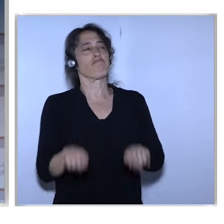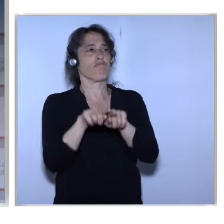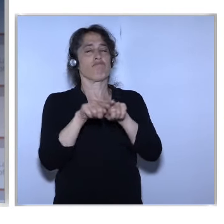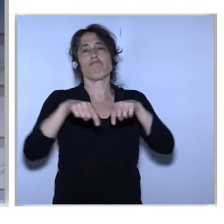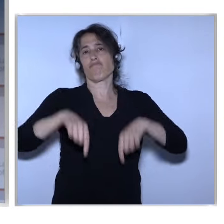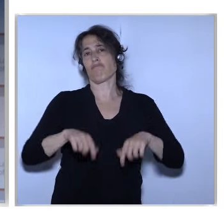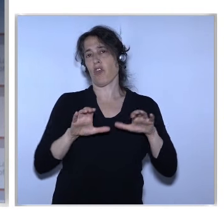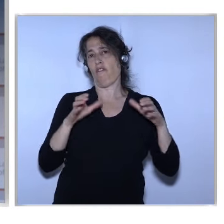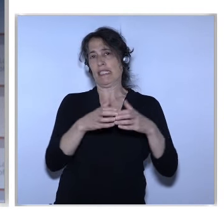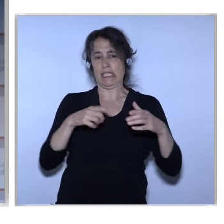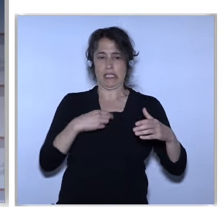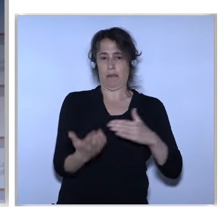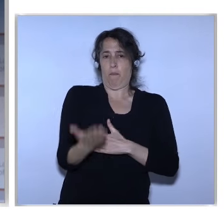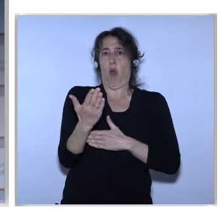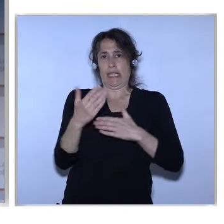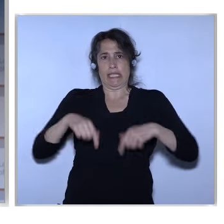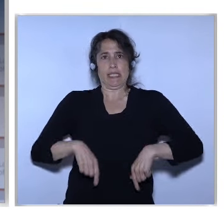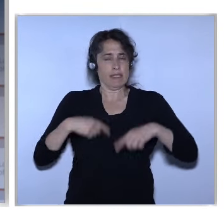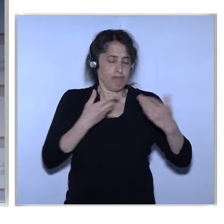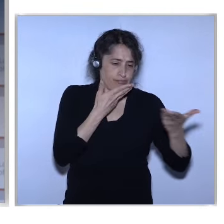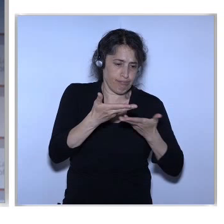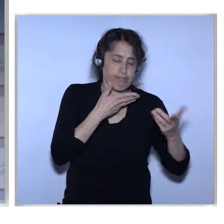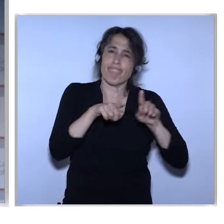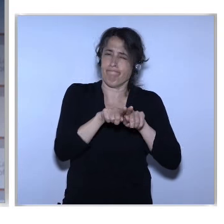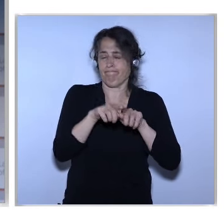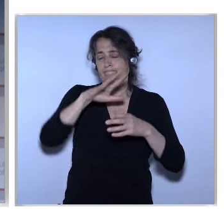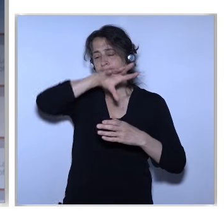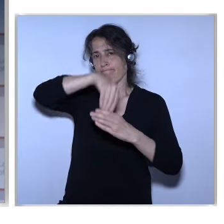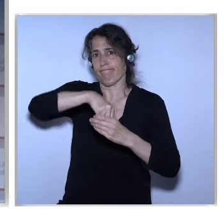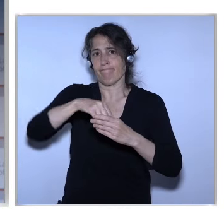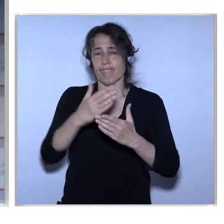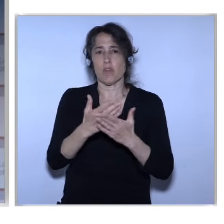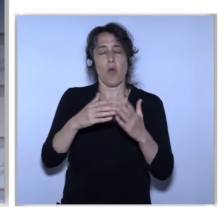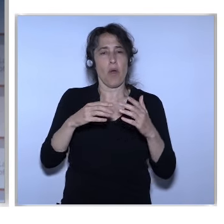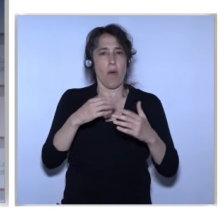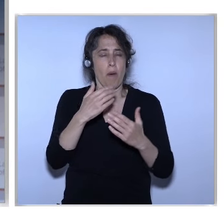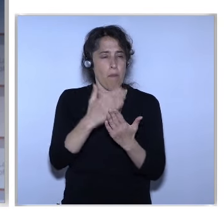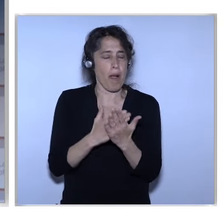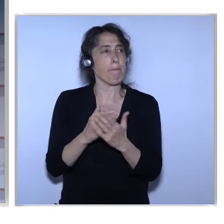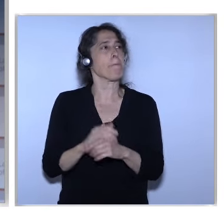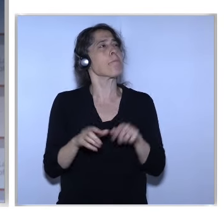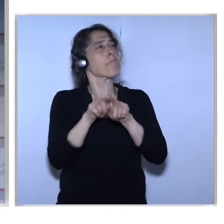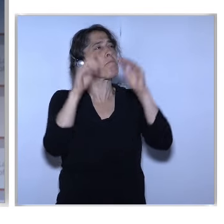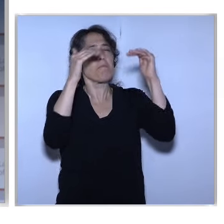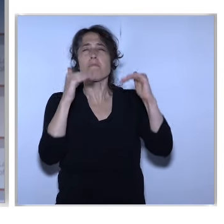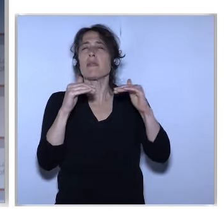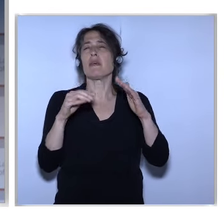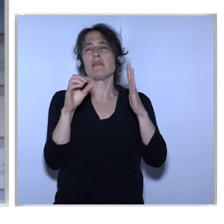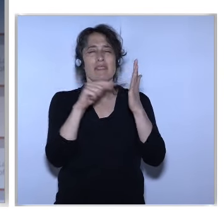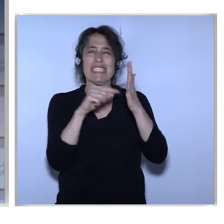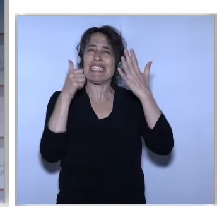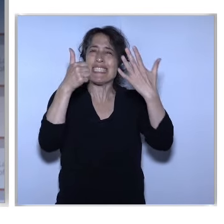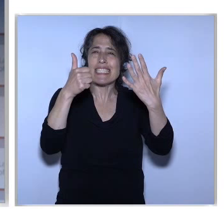Conference And so on So take Number six There How to Involve All quadruple Helix